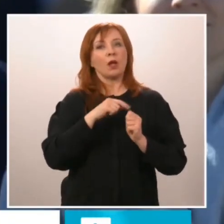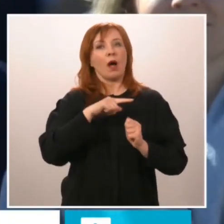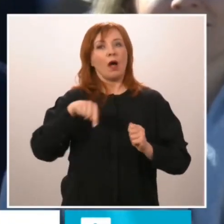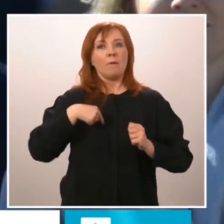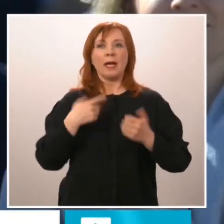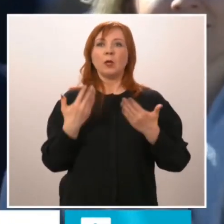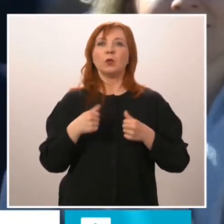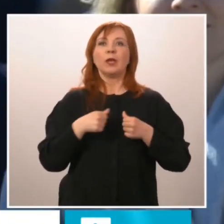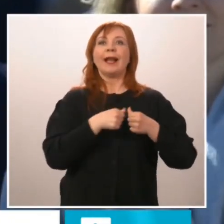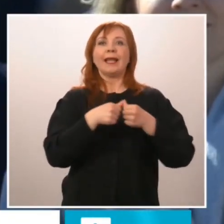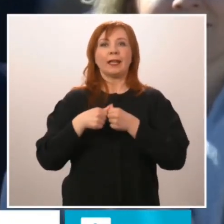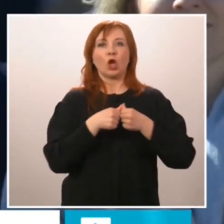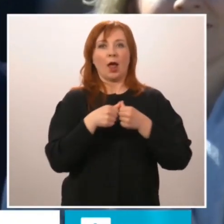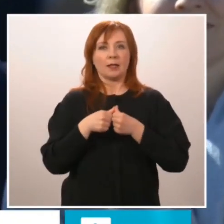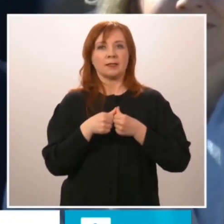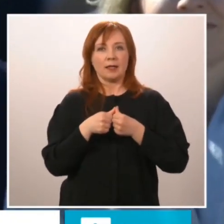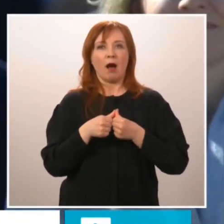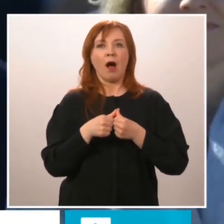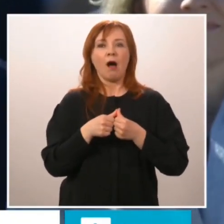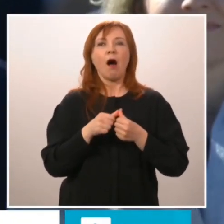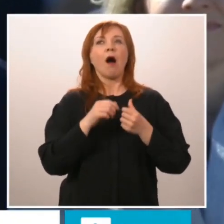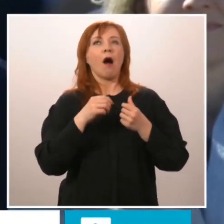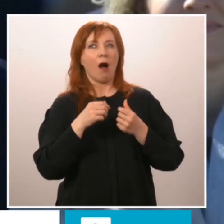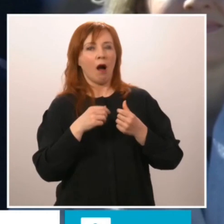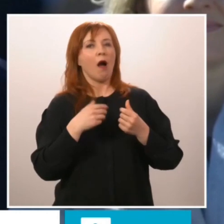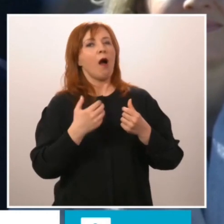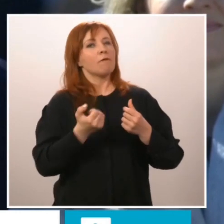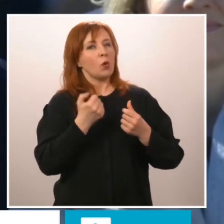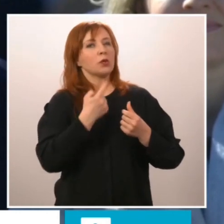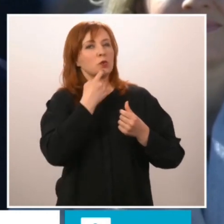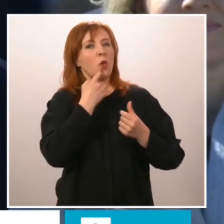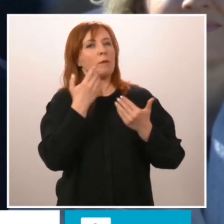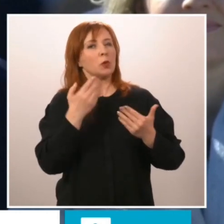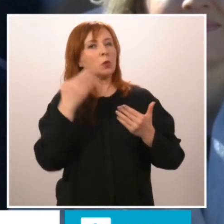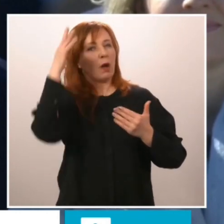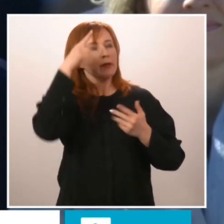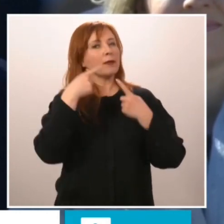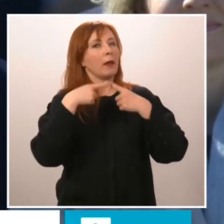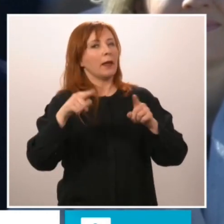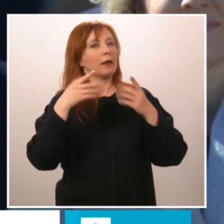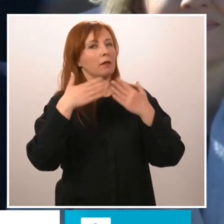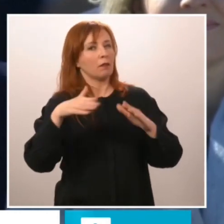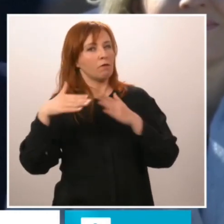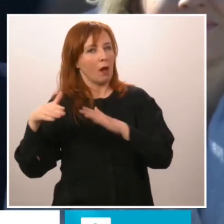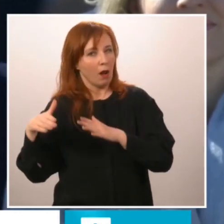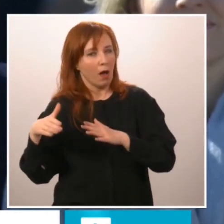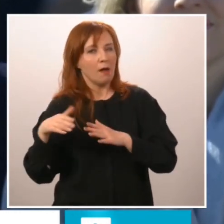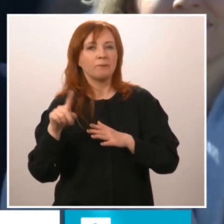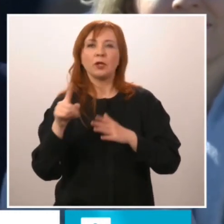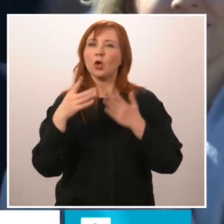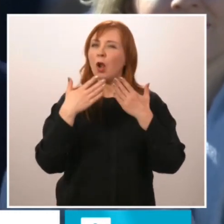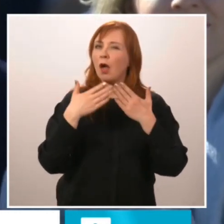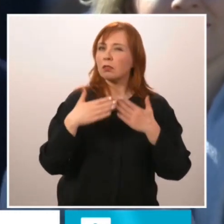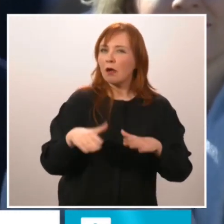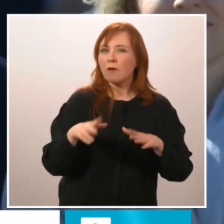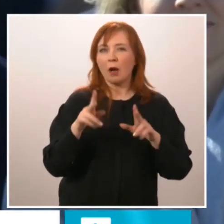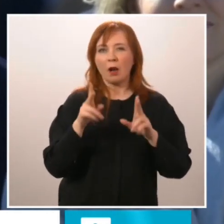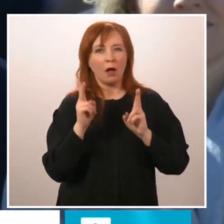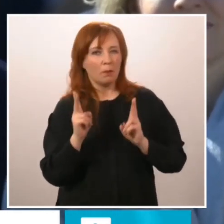to adopt new ways of thinking and some changes in legislation as well.